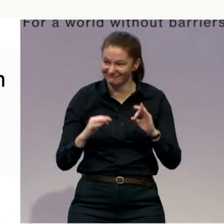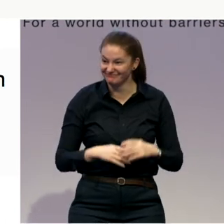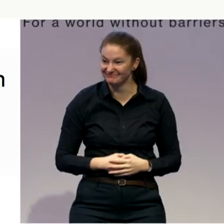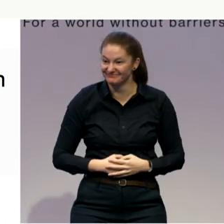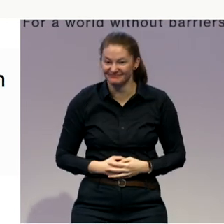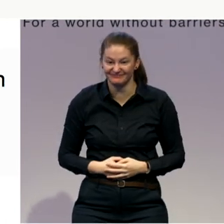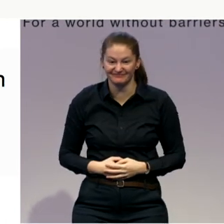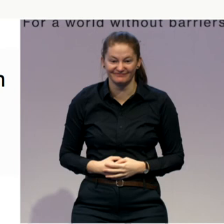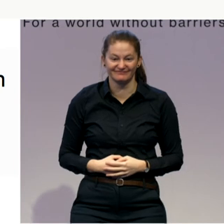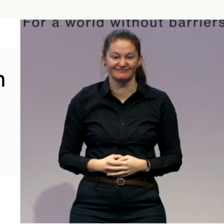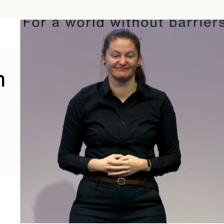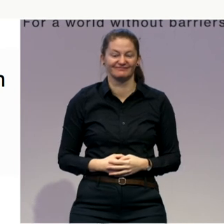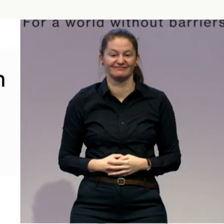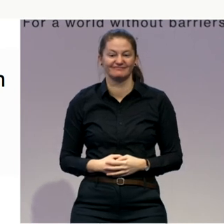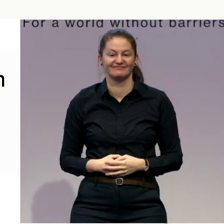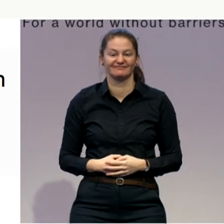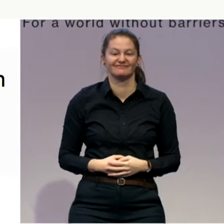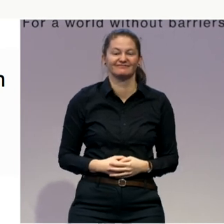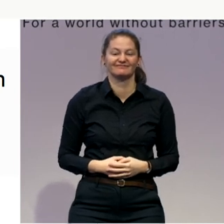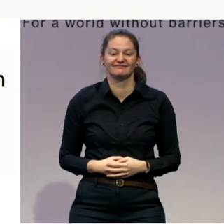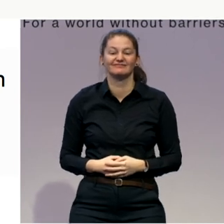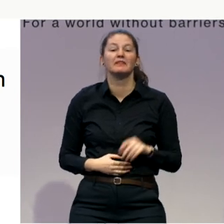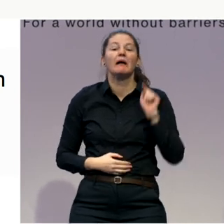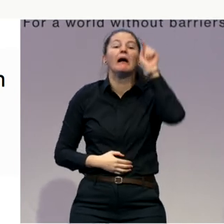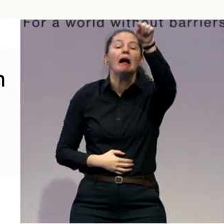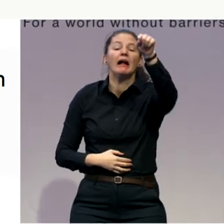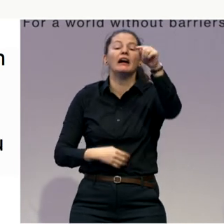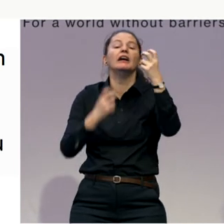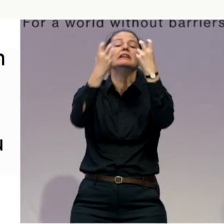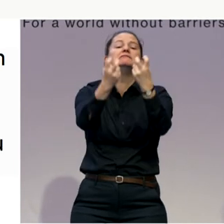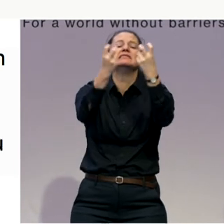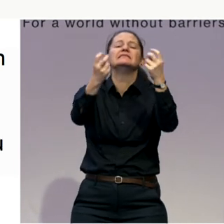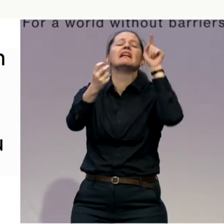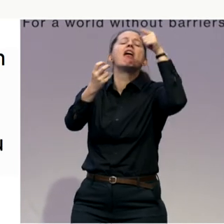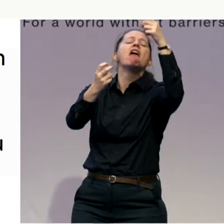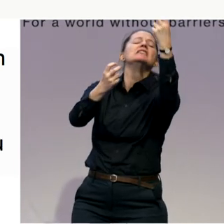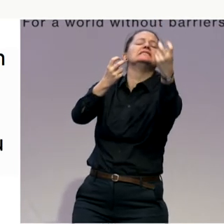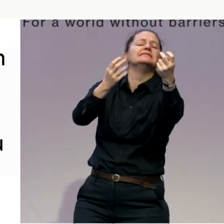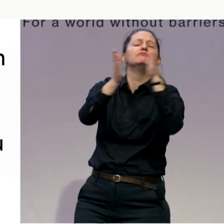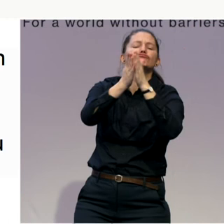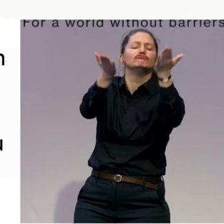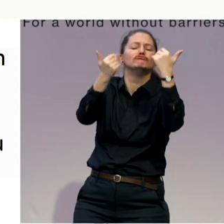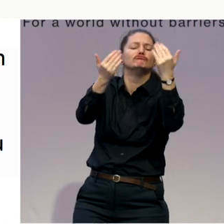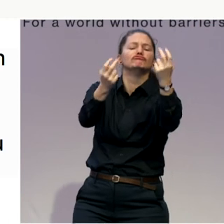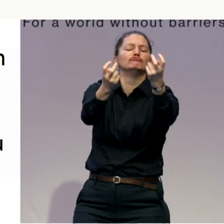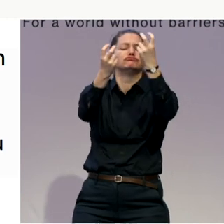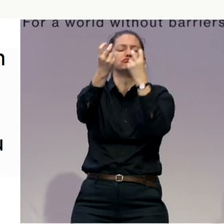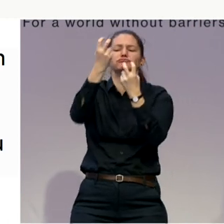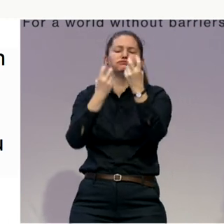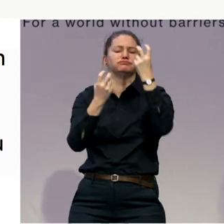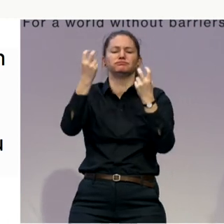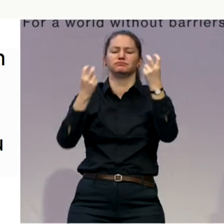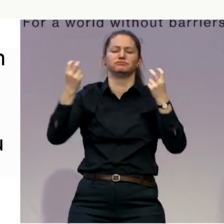back to come up near the front if you can. And I know that you remember that I don't see very well, so you think you'll get away with it.